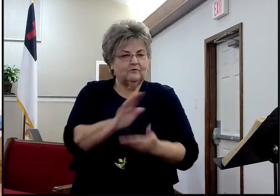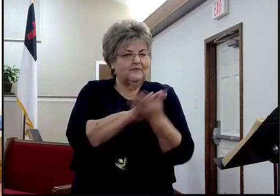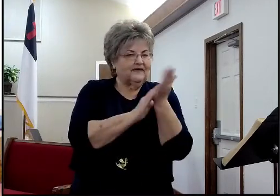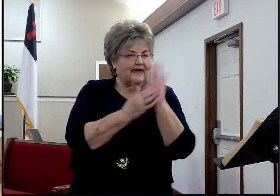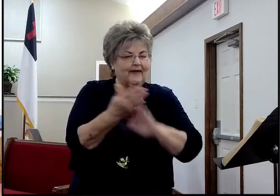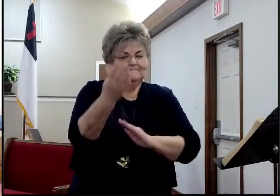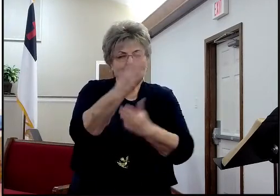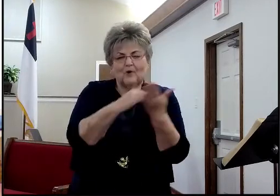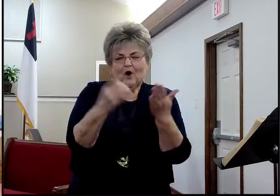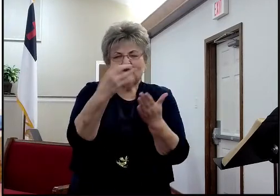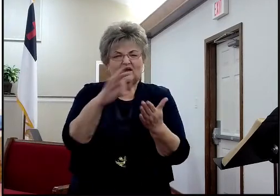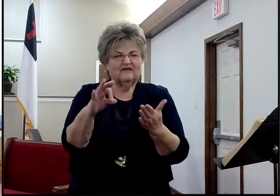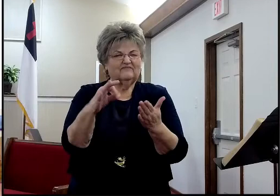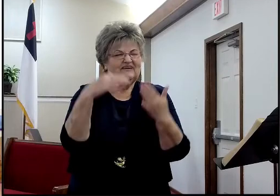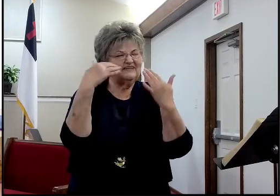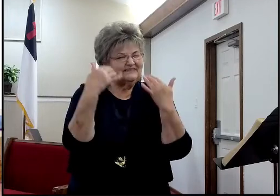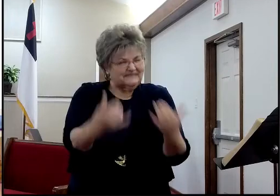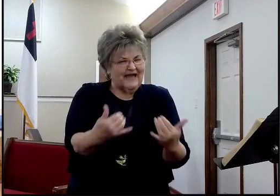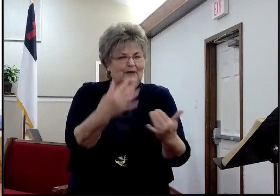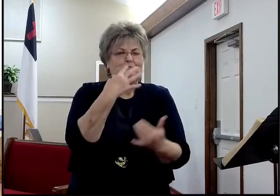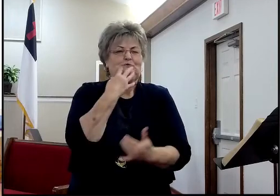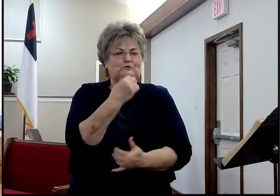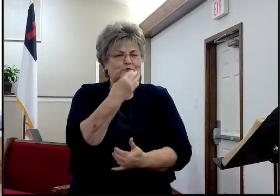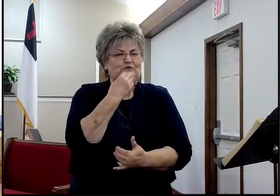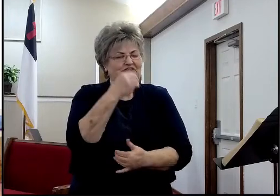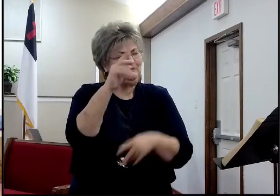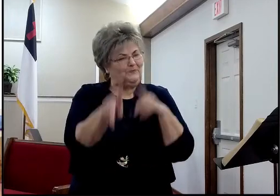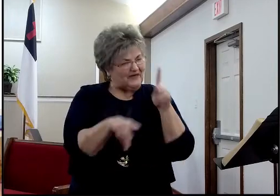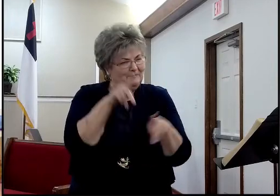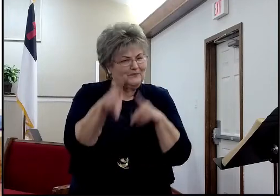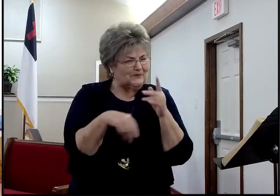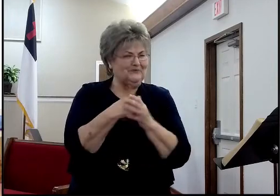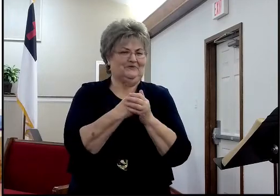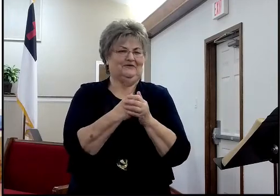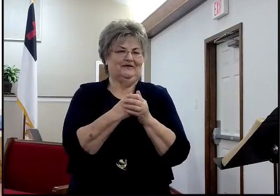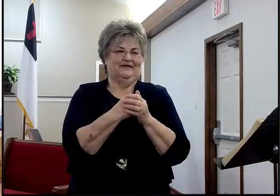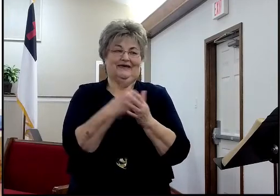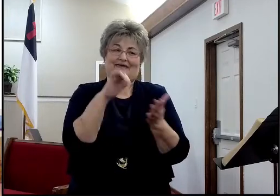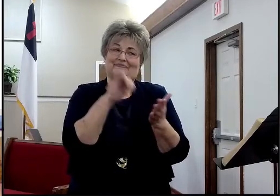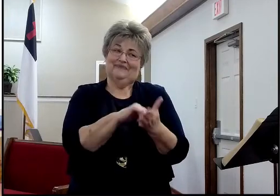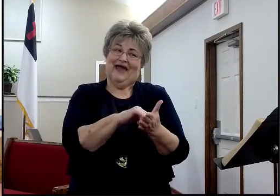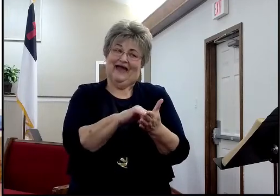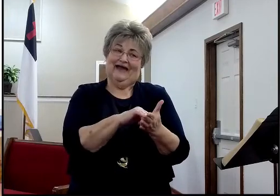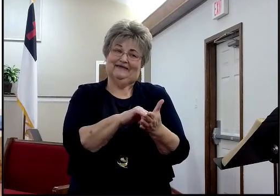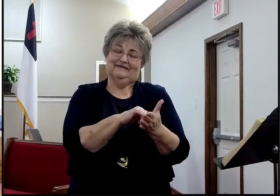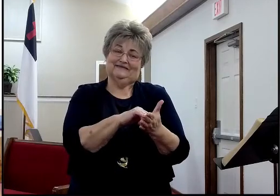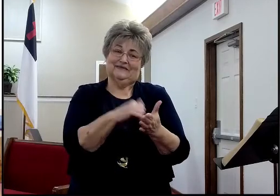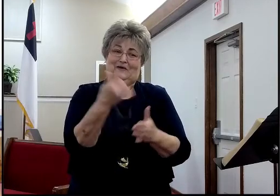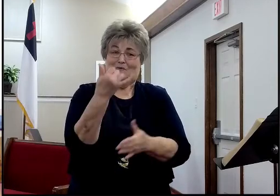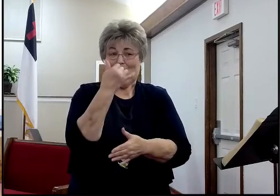you say, listen, it's a horrible place to, you start going down that way, and you're going to end up being a Nazi,